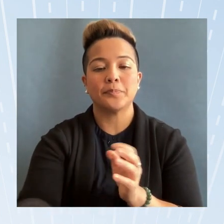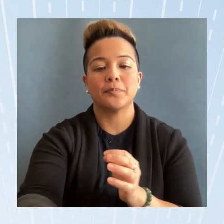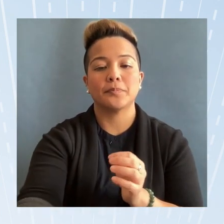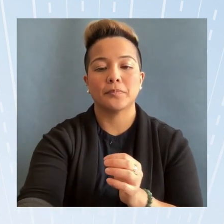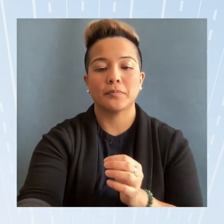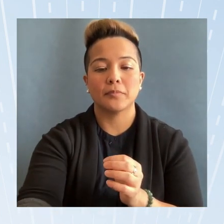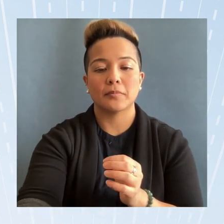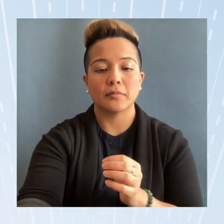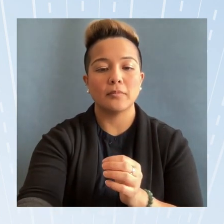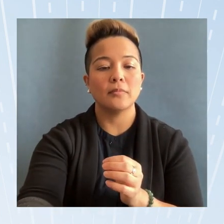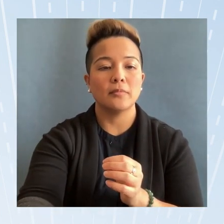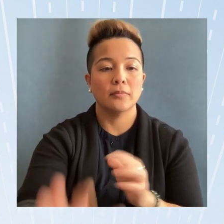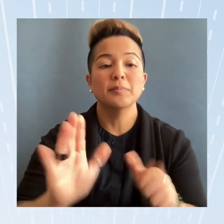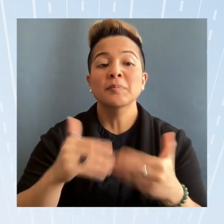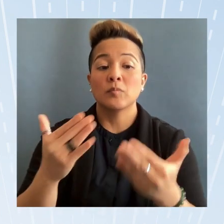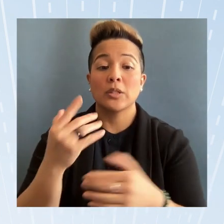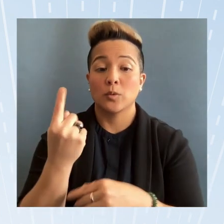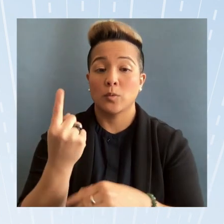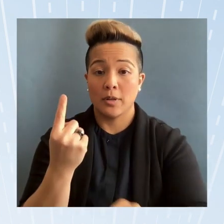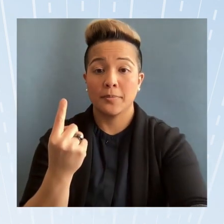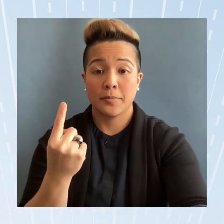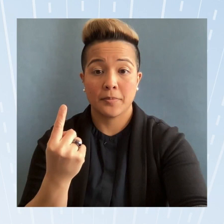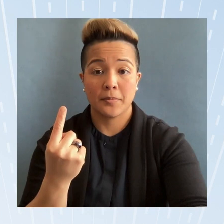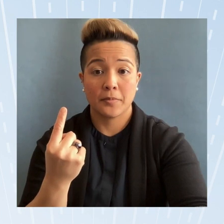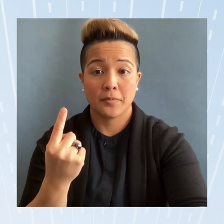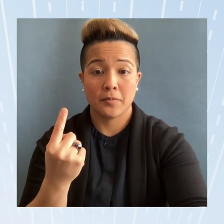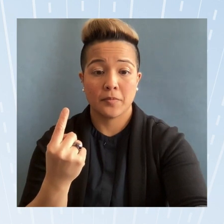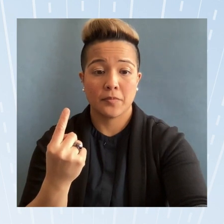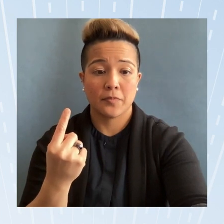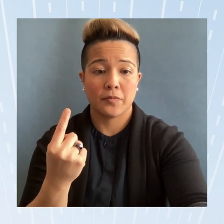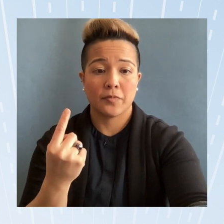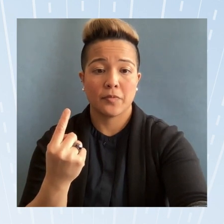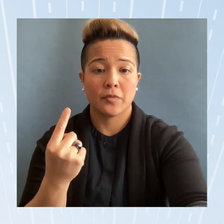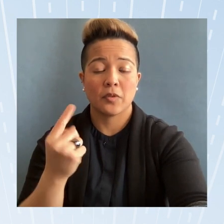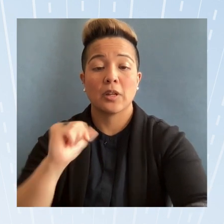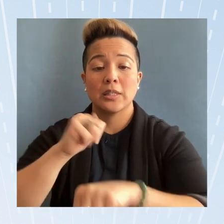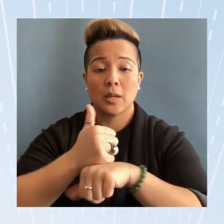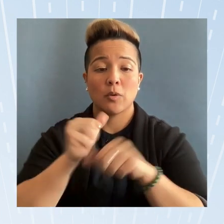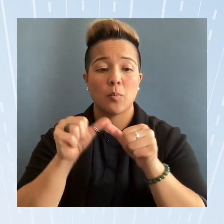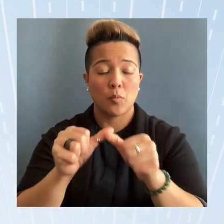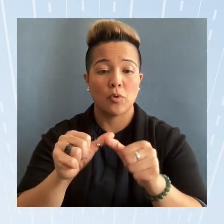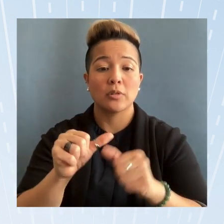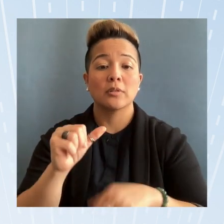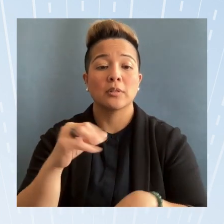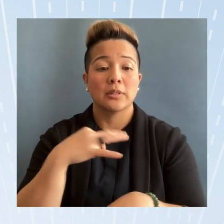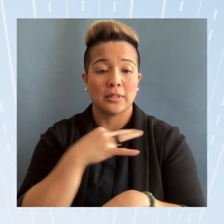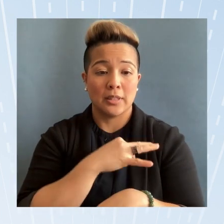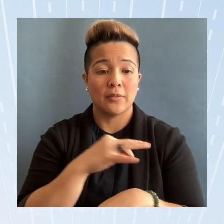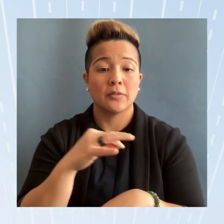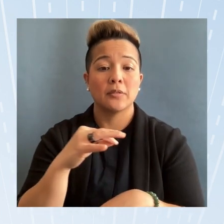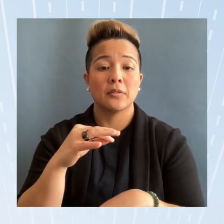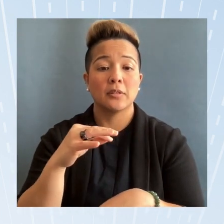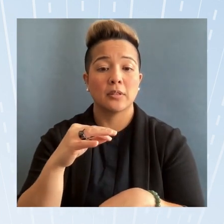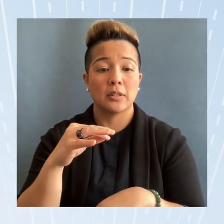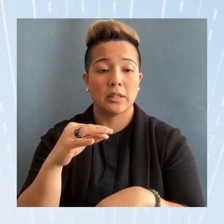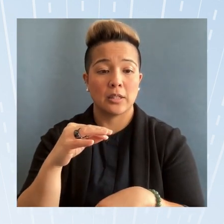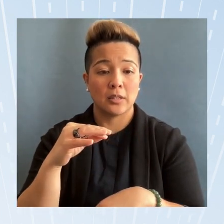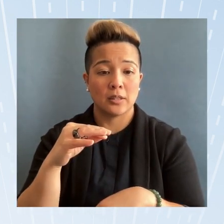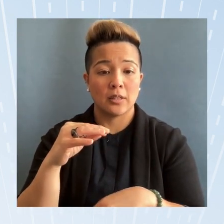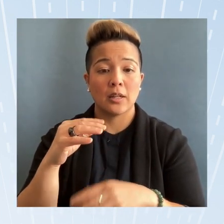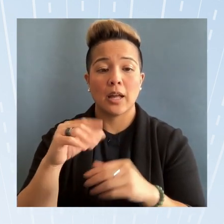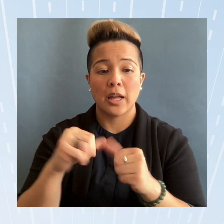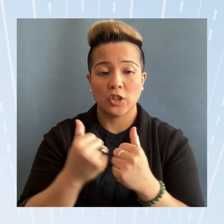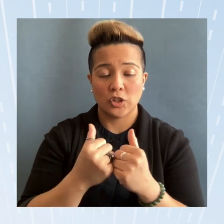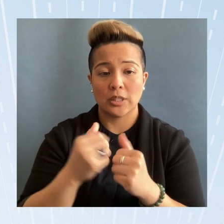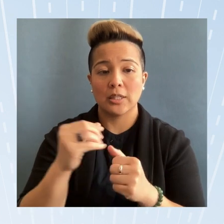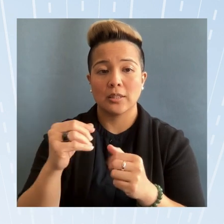recommendation one establish permanent staff and agency to support we on be the problem